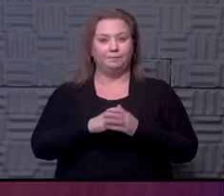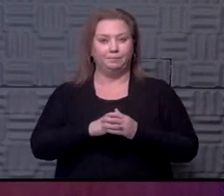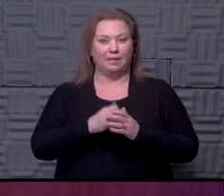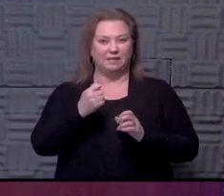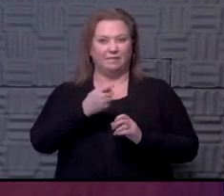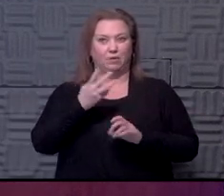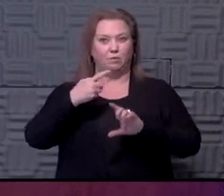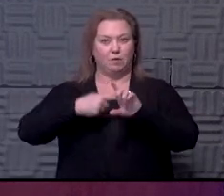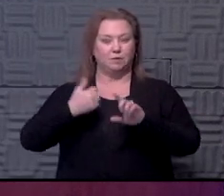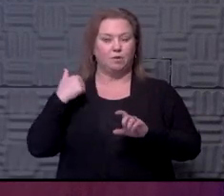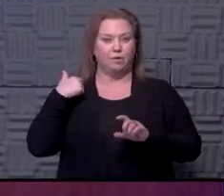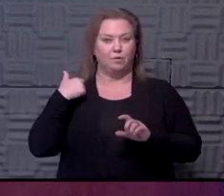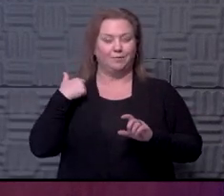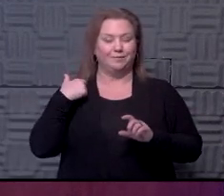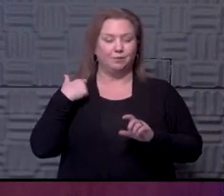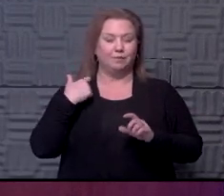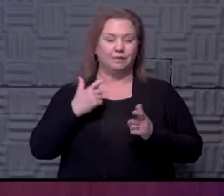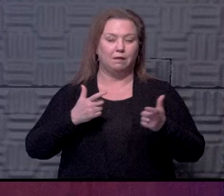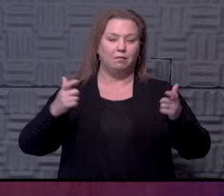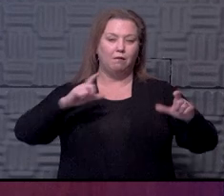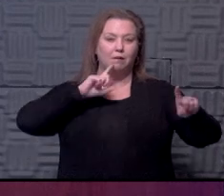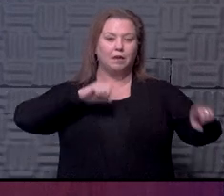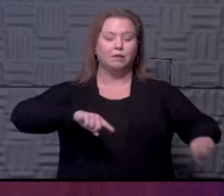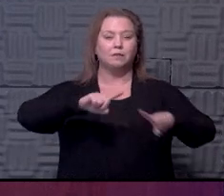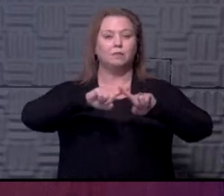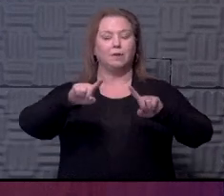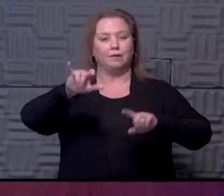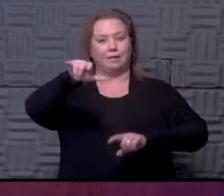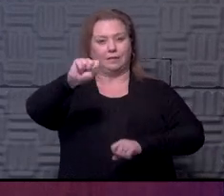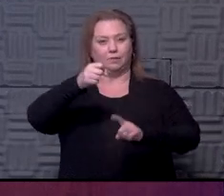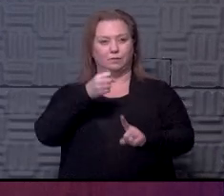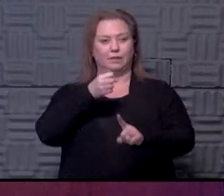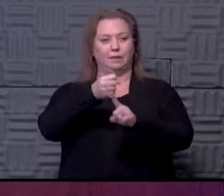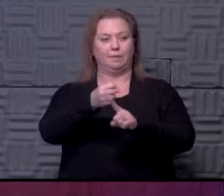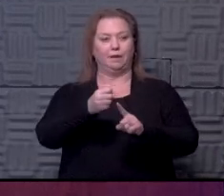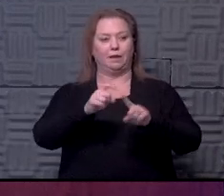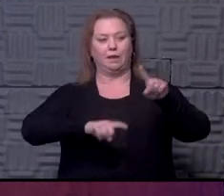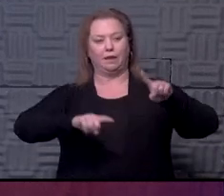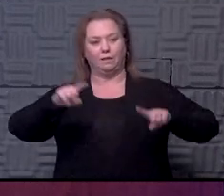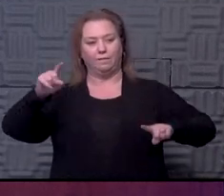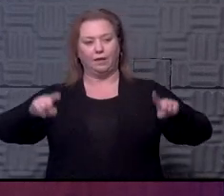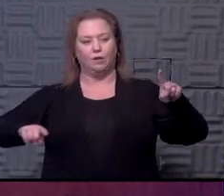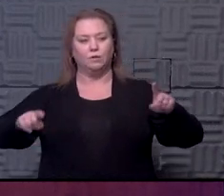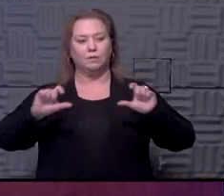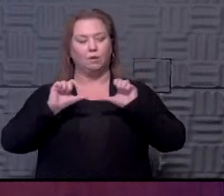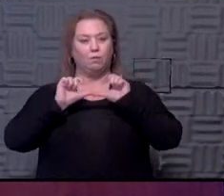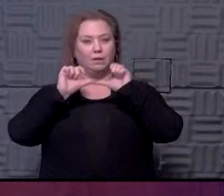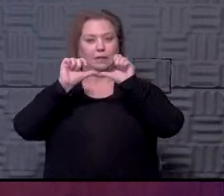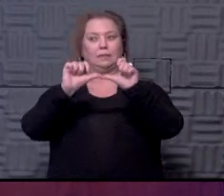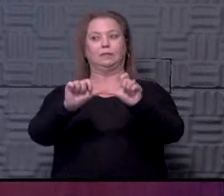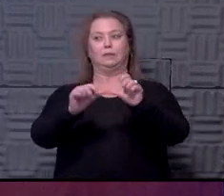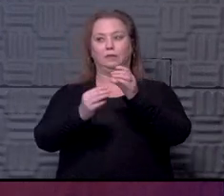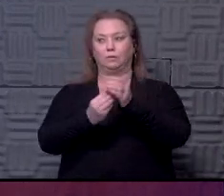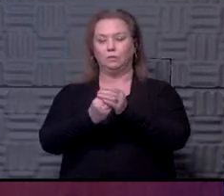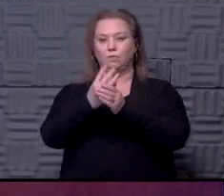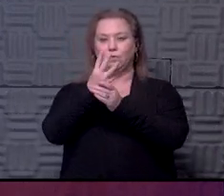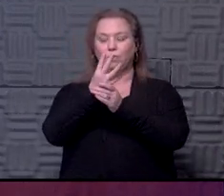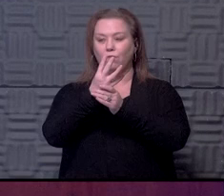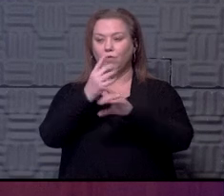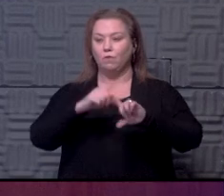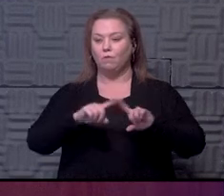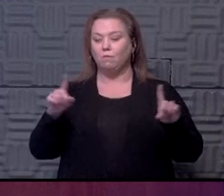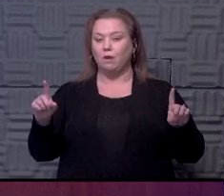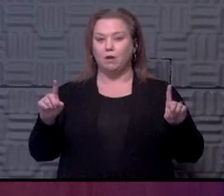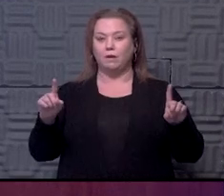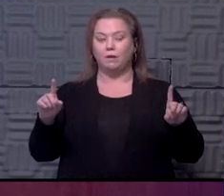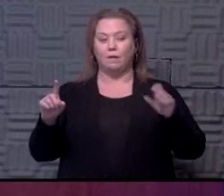ago. So long-winded answers saying, of course there's an impact. It varies over time. It will continue to grow. But